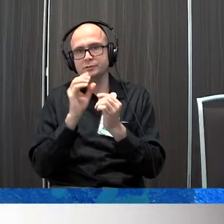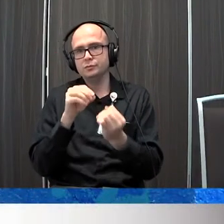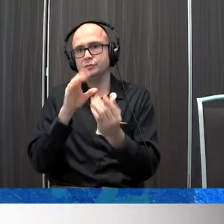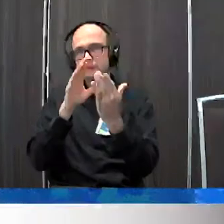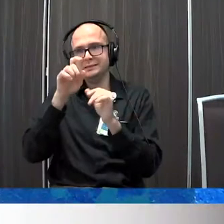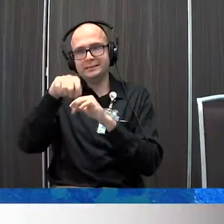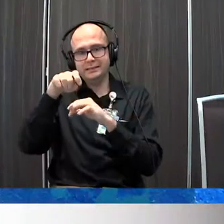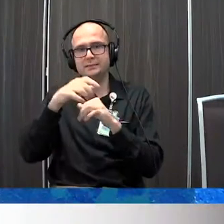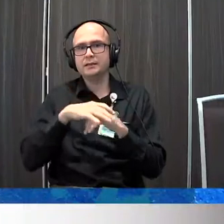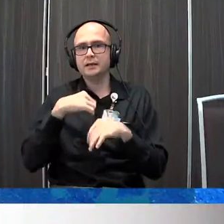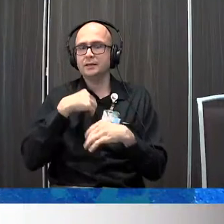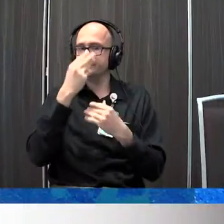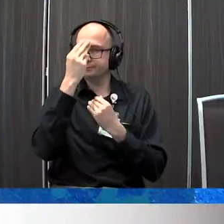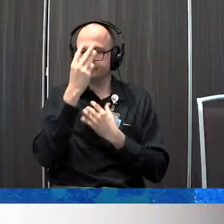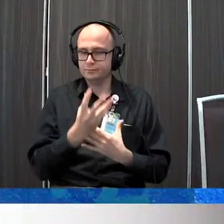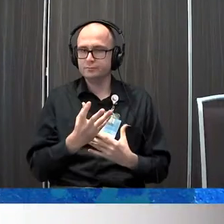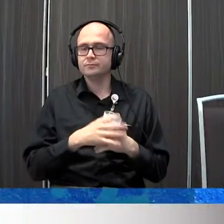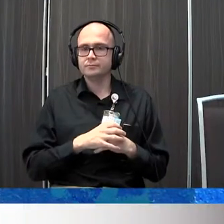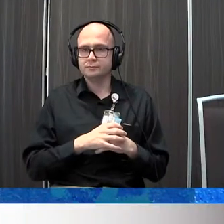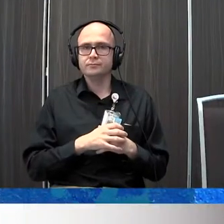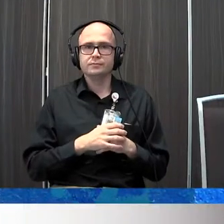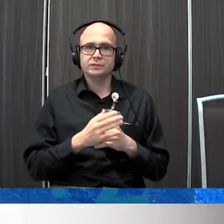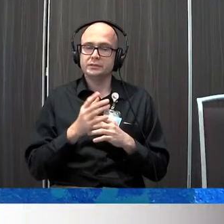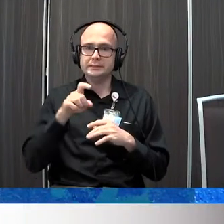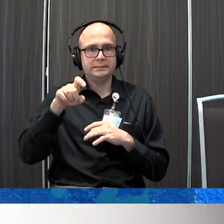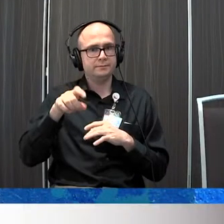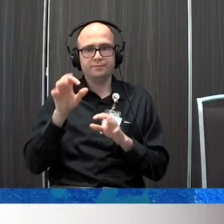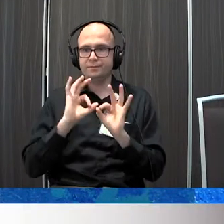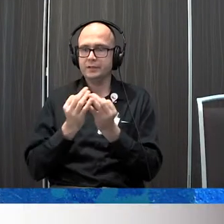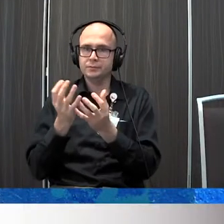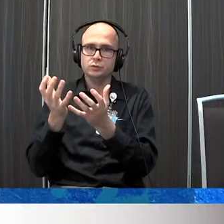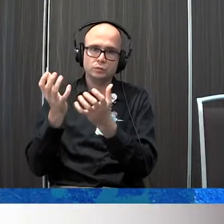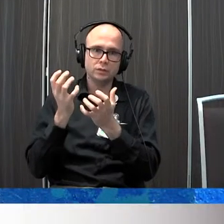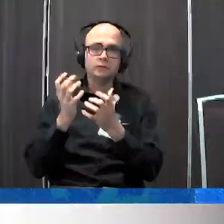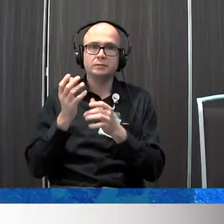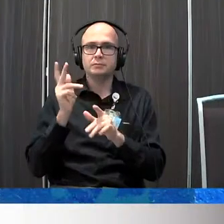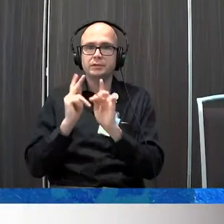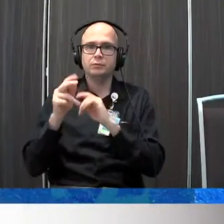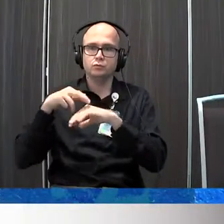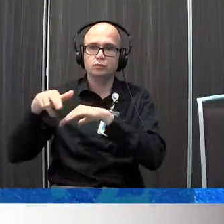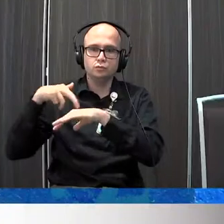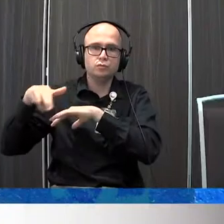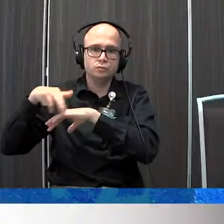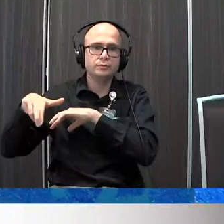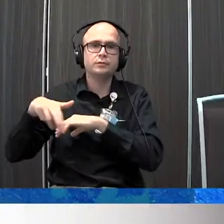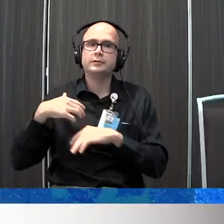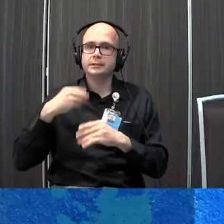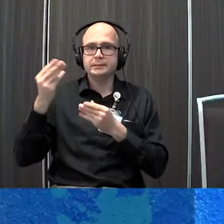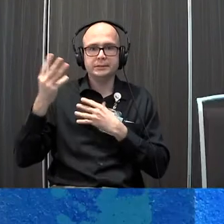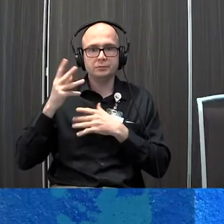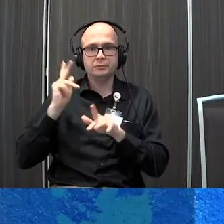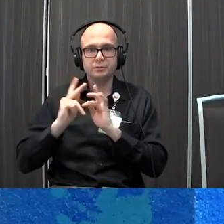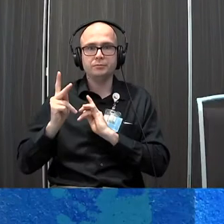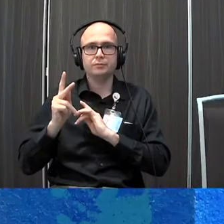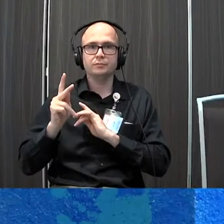this need and I will tell you that there is a great need for this and we have had a large increase of referrals which tells us that there are a lot of people